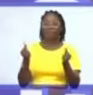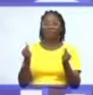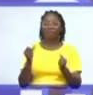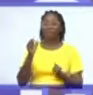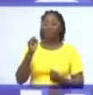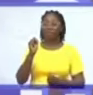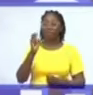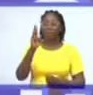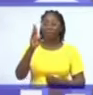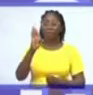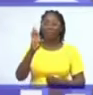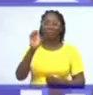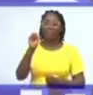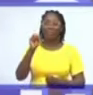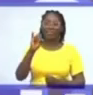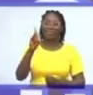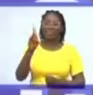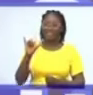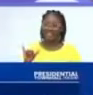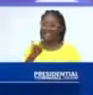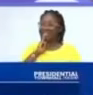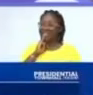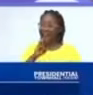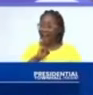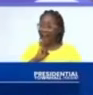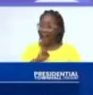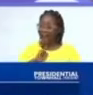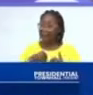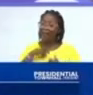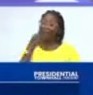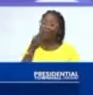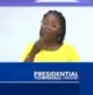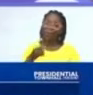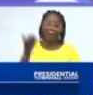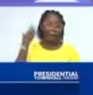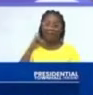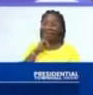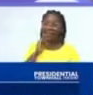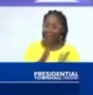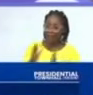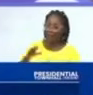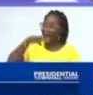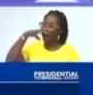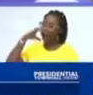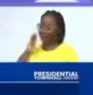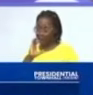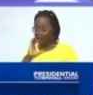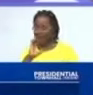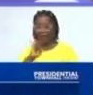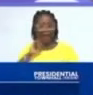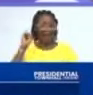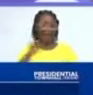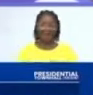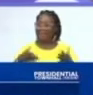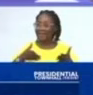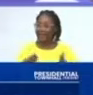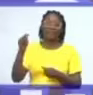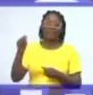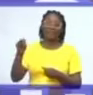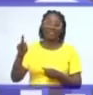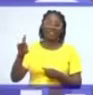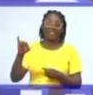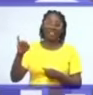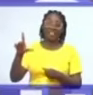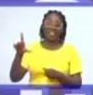subsidy, I've said it before, is organized crime. And I cannot allow it to stay a day longer.